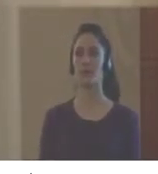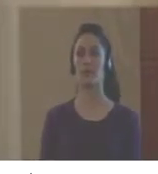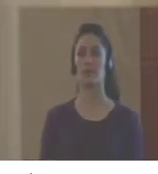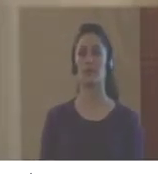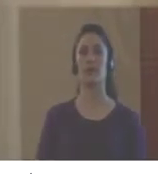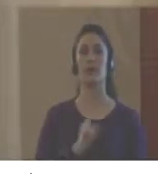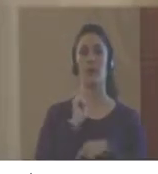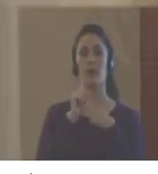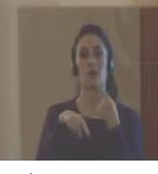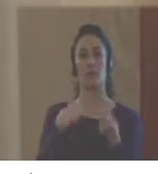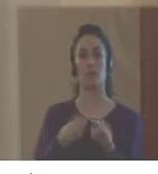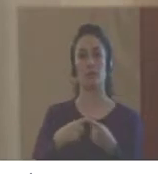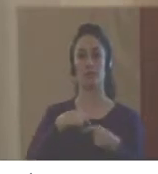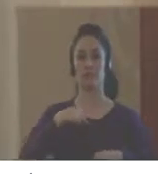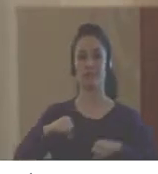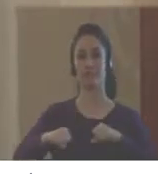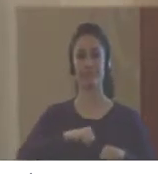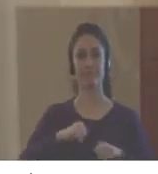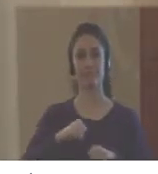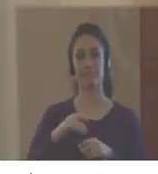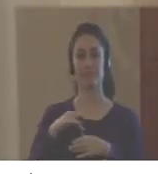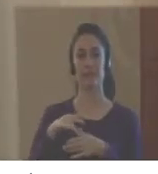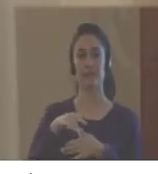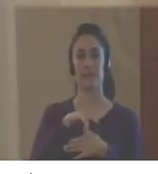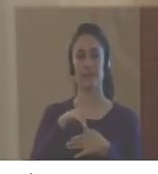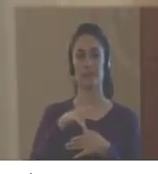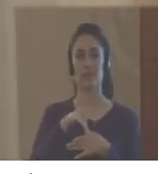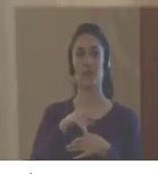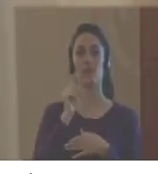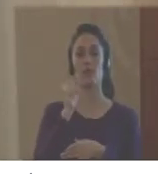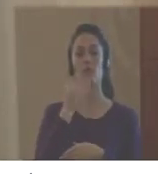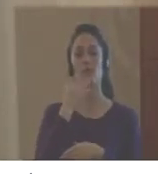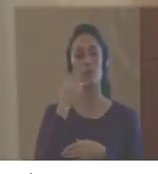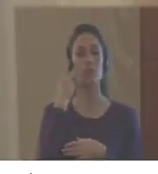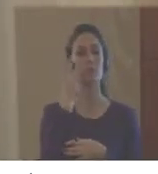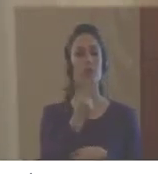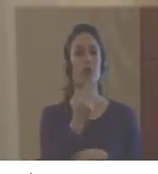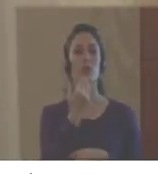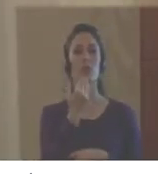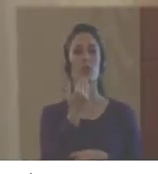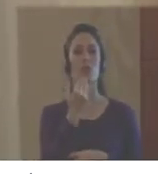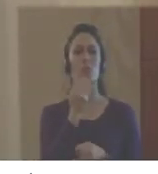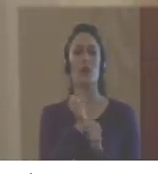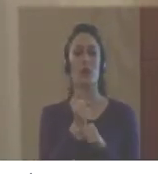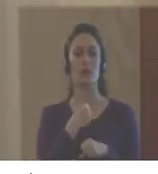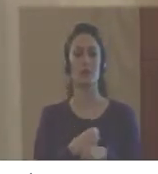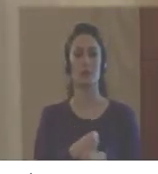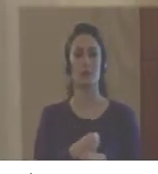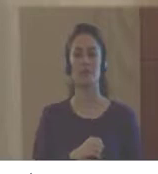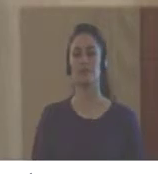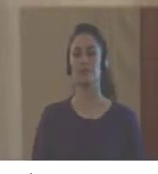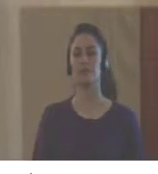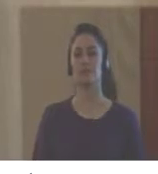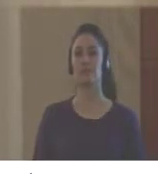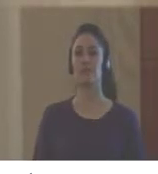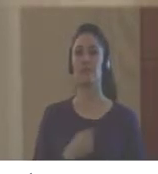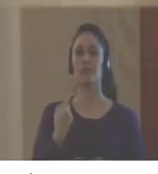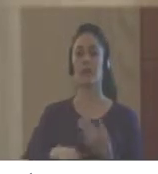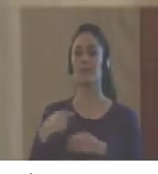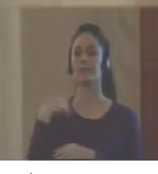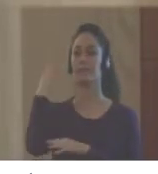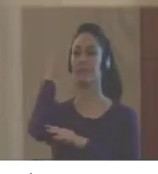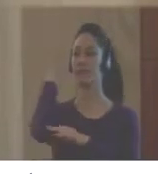With these management components for risk, for risk management, in a way,